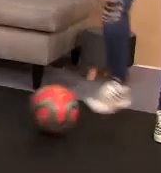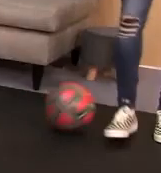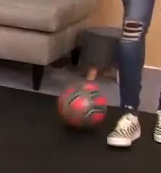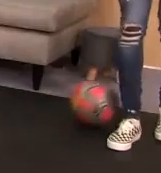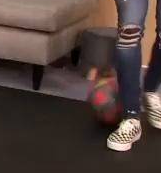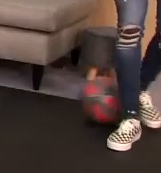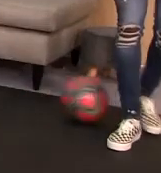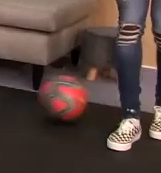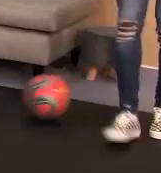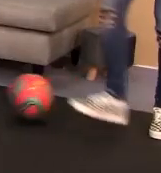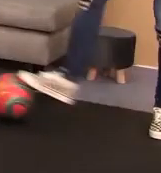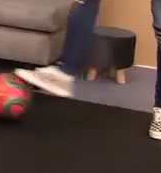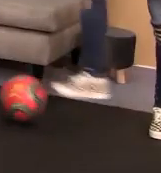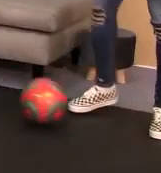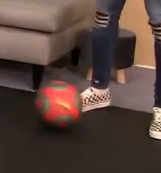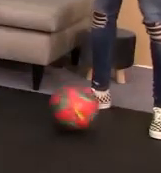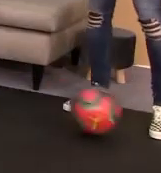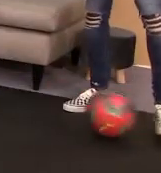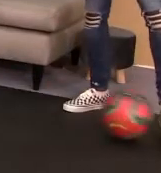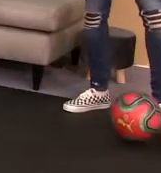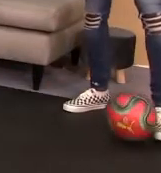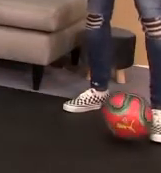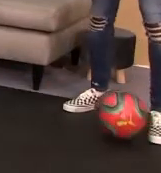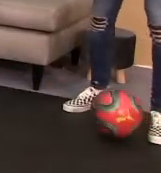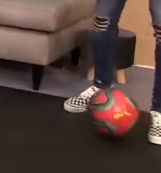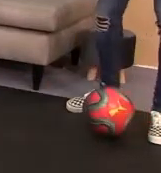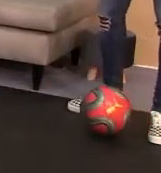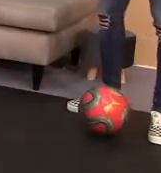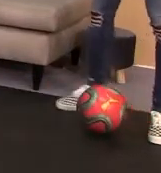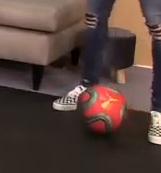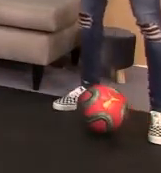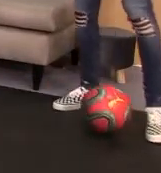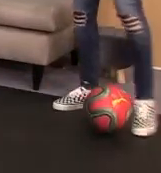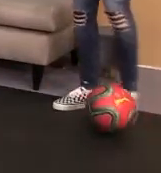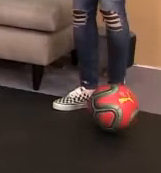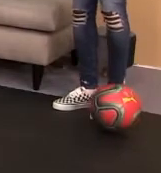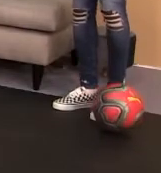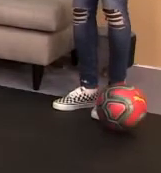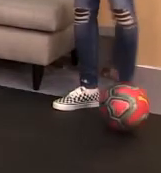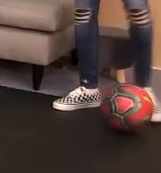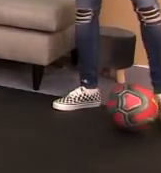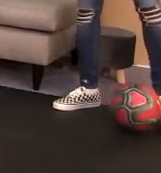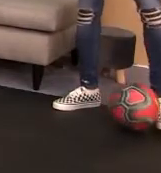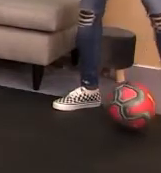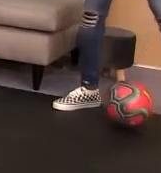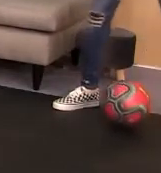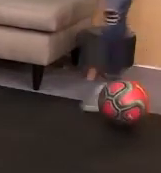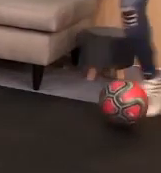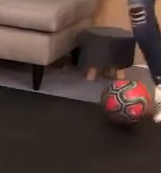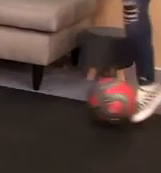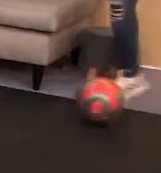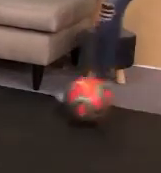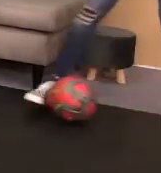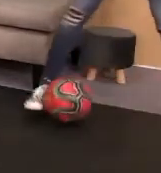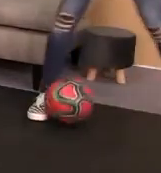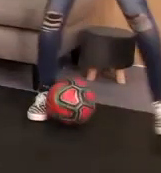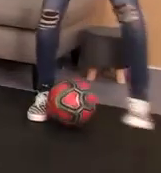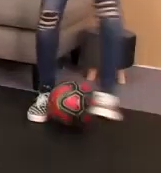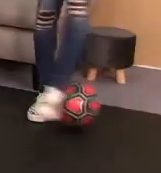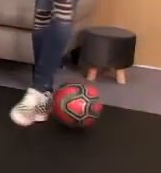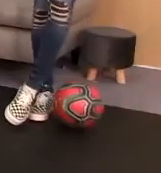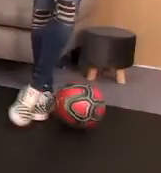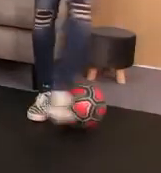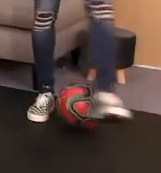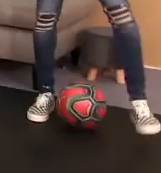So, Paul, we've got something very interesting over here. Paul, what are you doing? Because you're sketching some fancy sketch over there. Yes, yes,